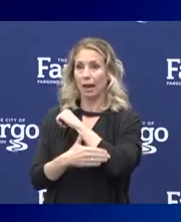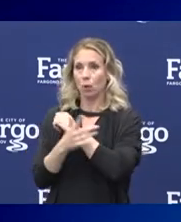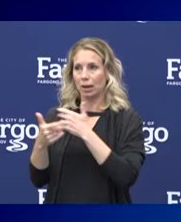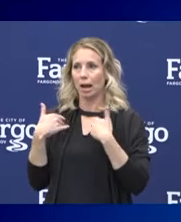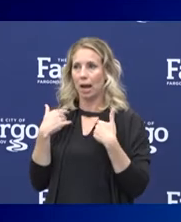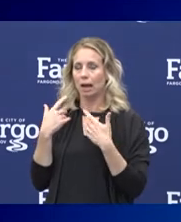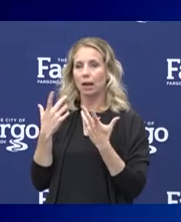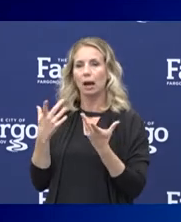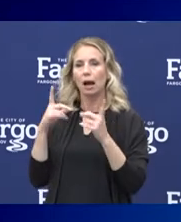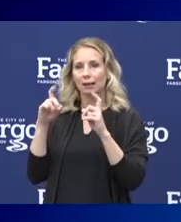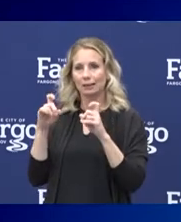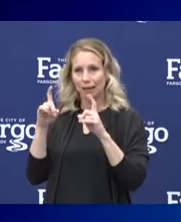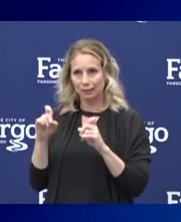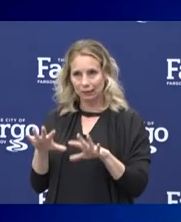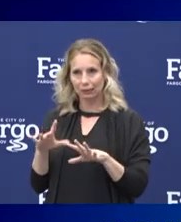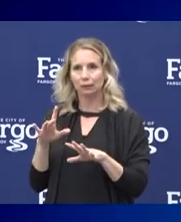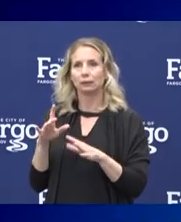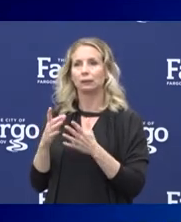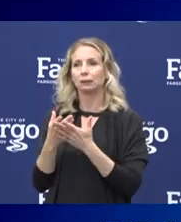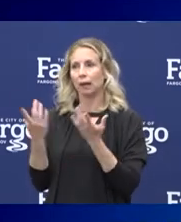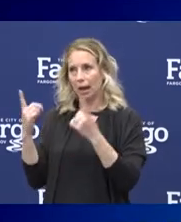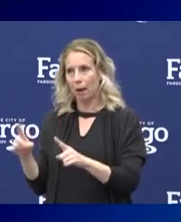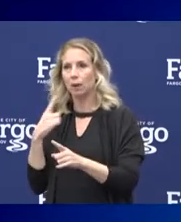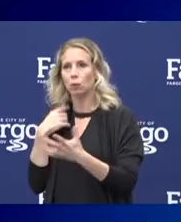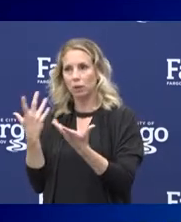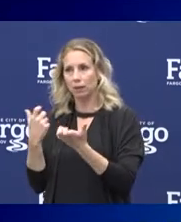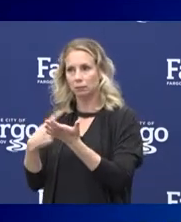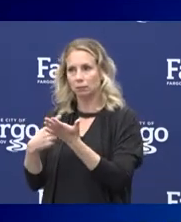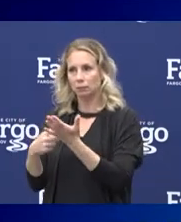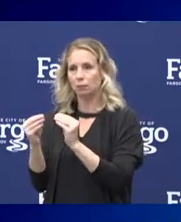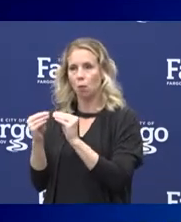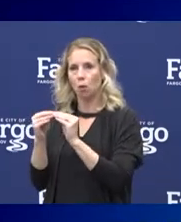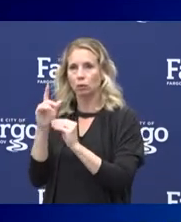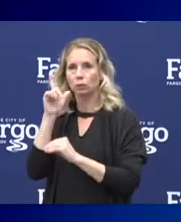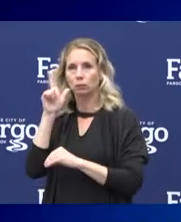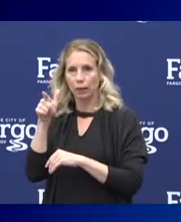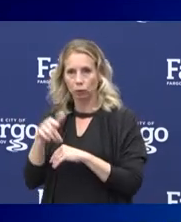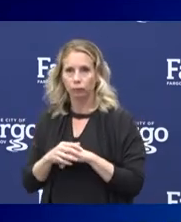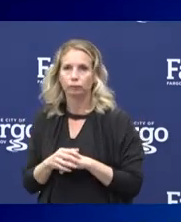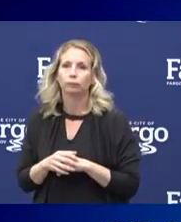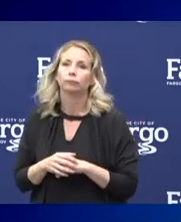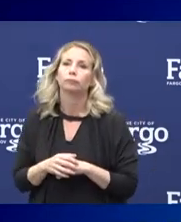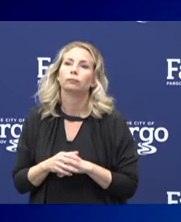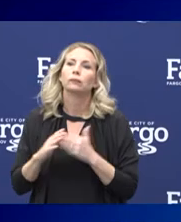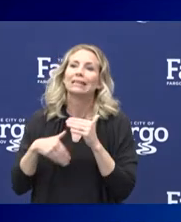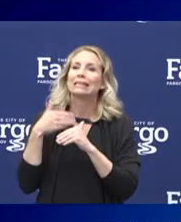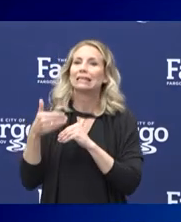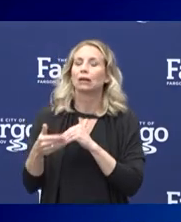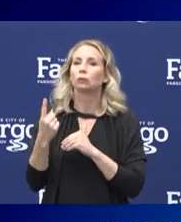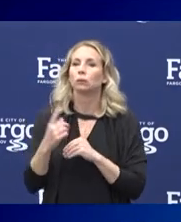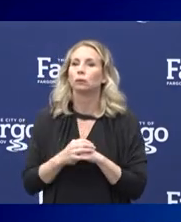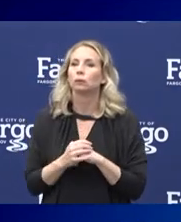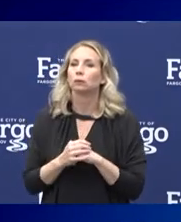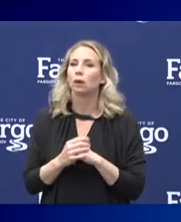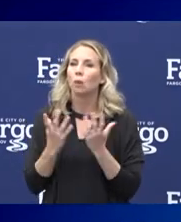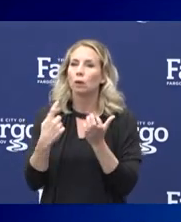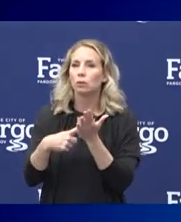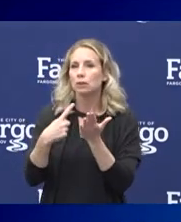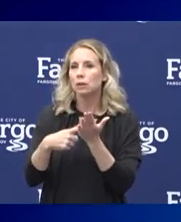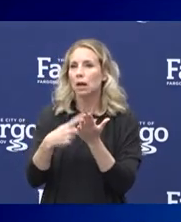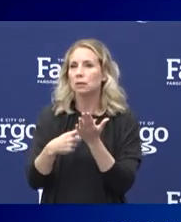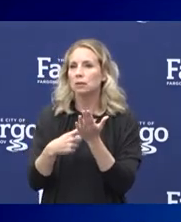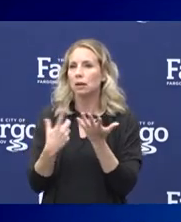in a few minutes. And then I want to just, next slide, go over just a few things about a